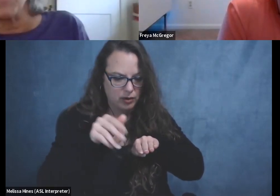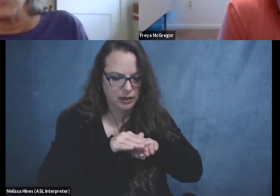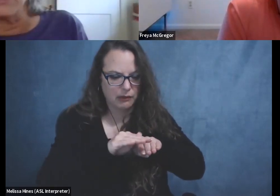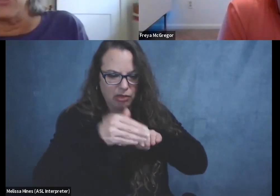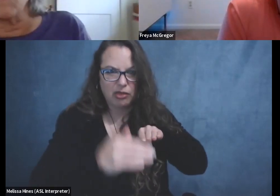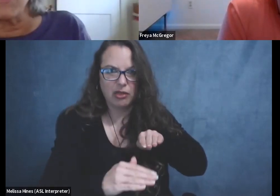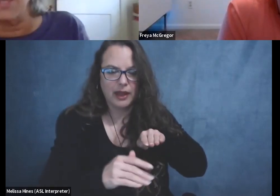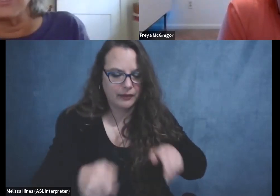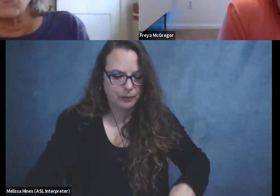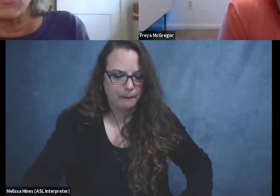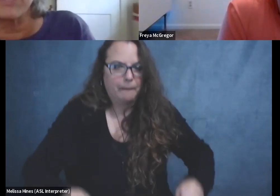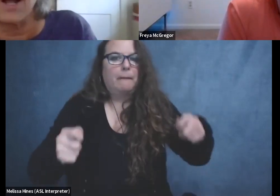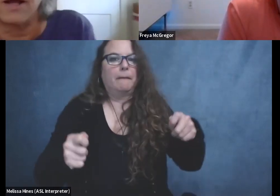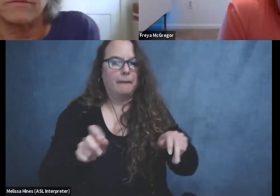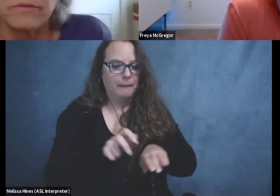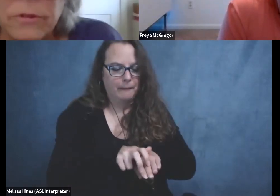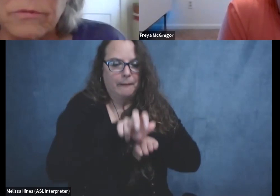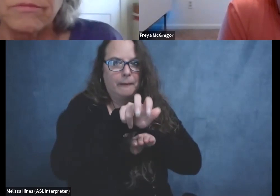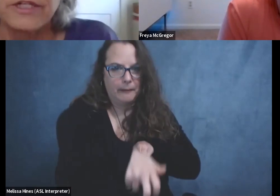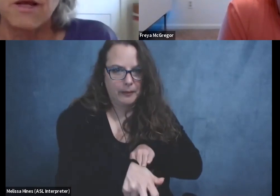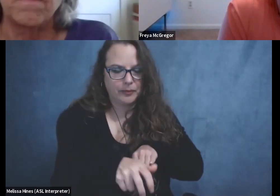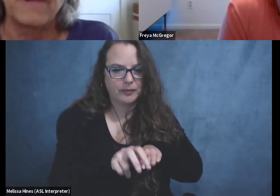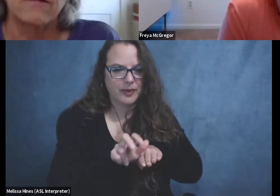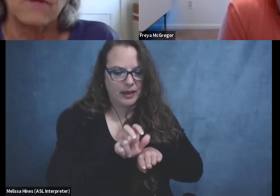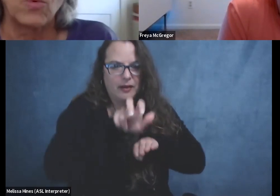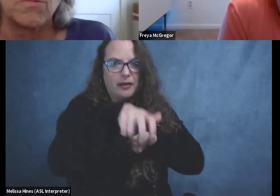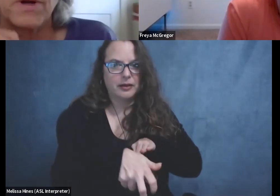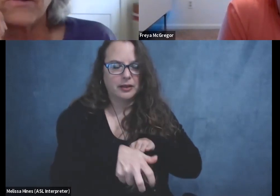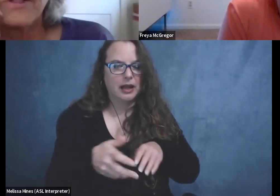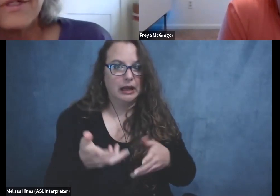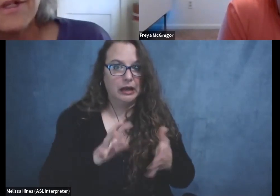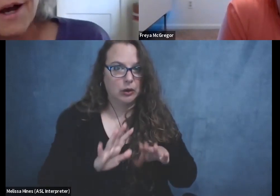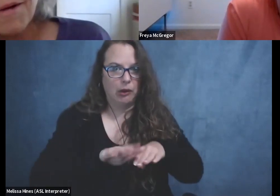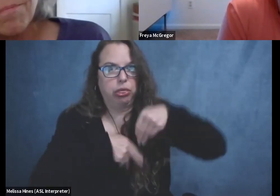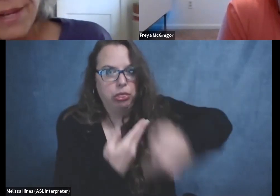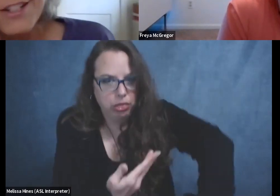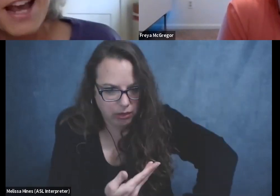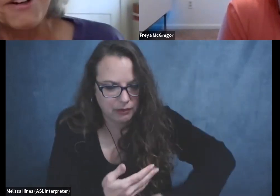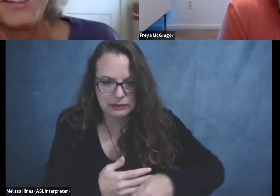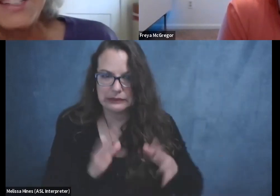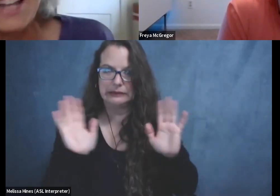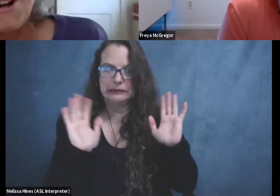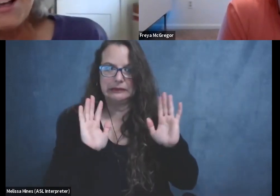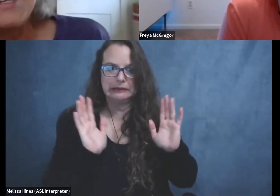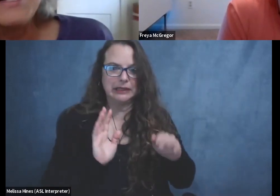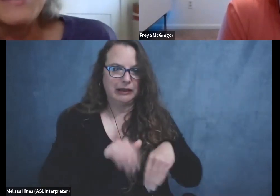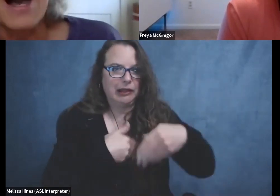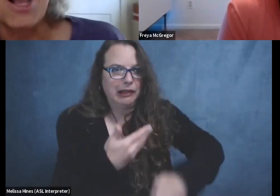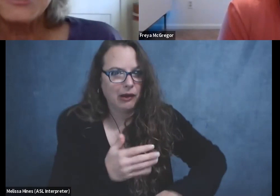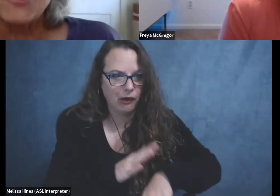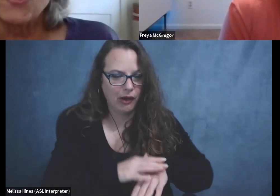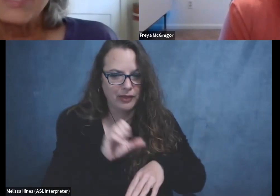had to pop a wheelie over that in order to not end up like a wheelbarrow, um, pitched out on the sidewalk.